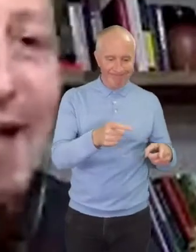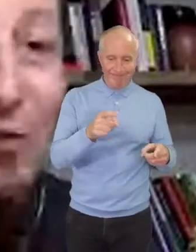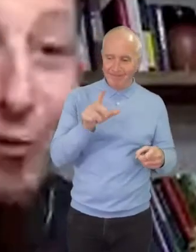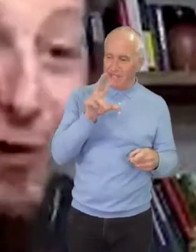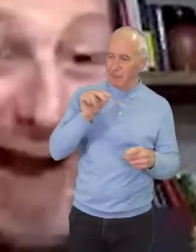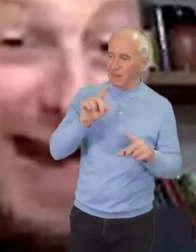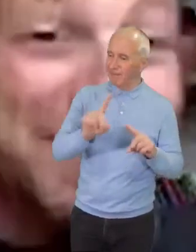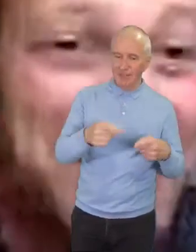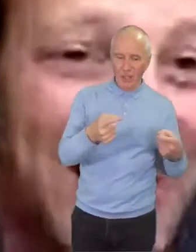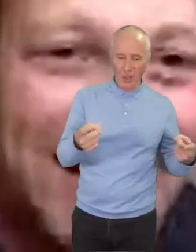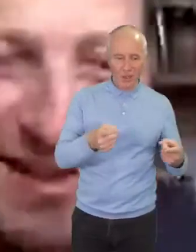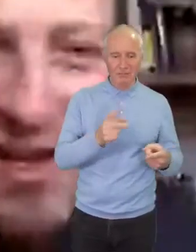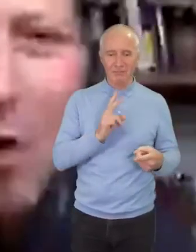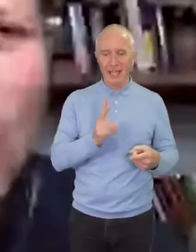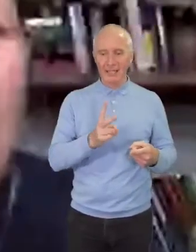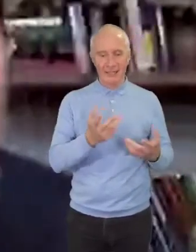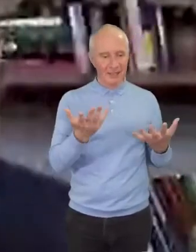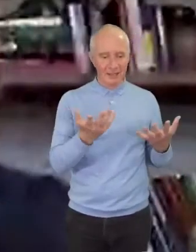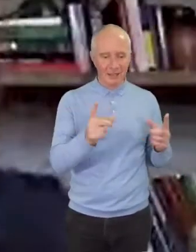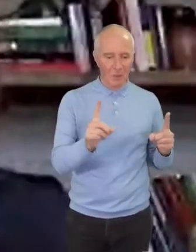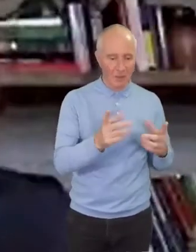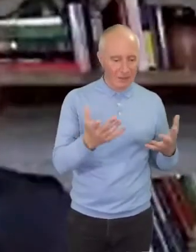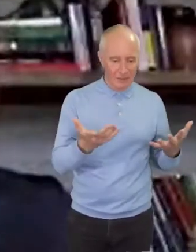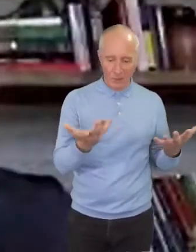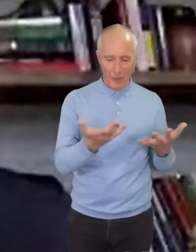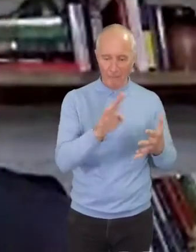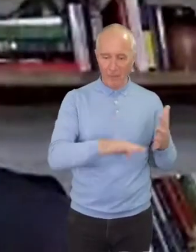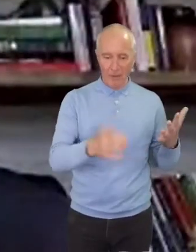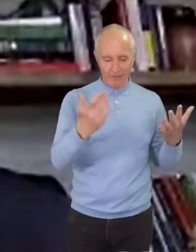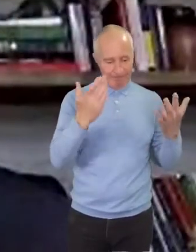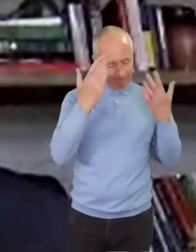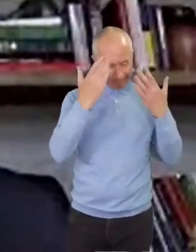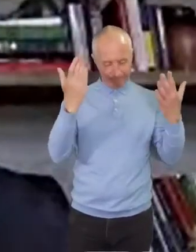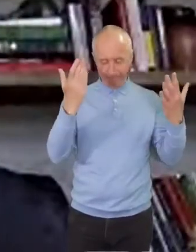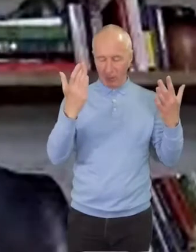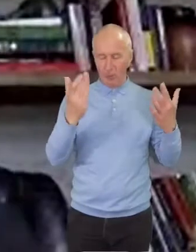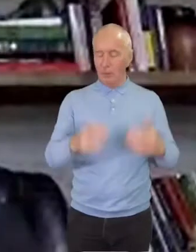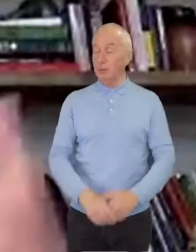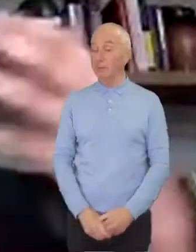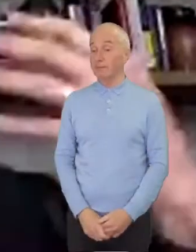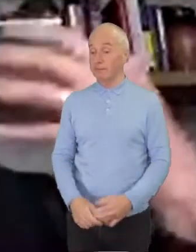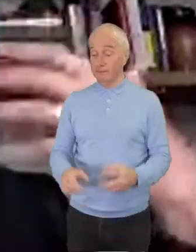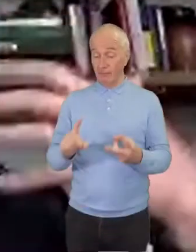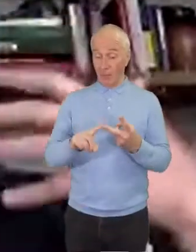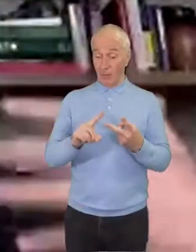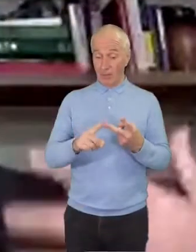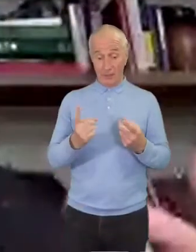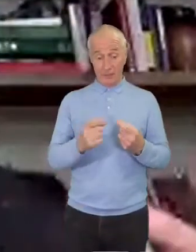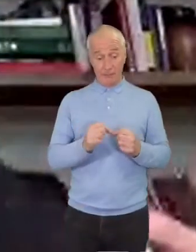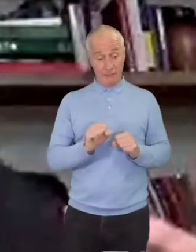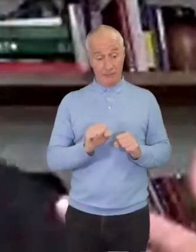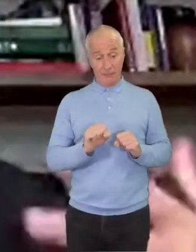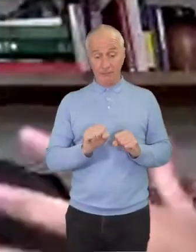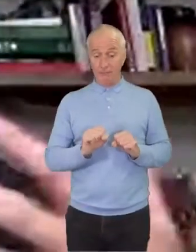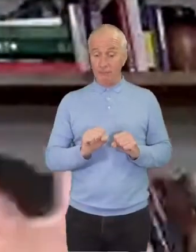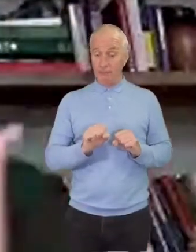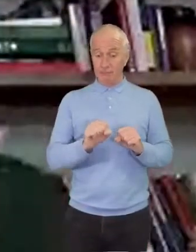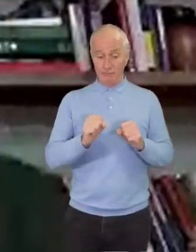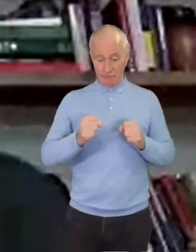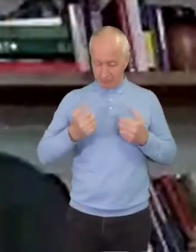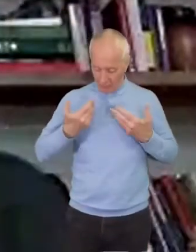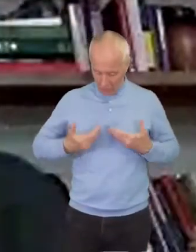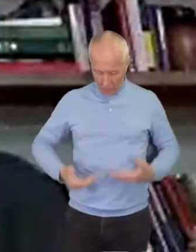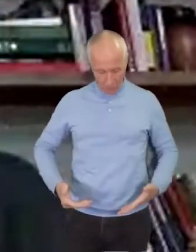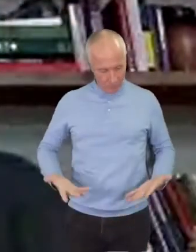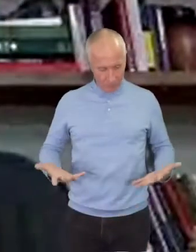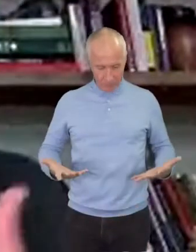dialect or their accent, where they're from. The other thing is there by what they were wearing, we might be able